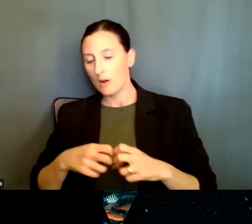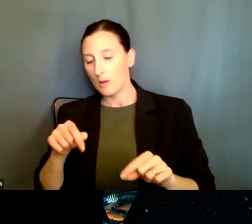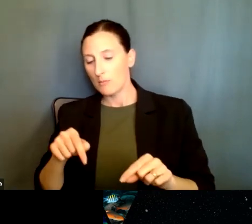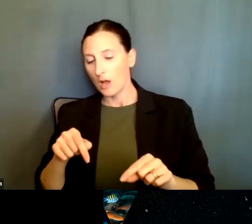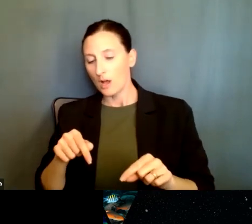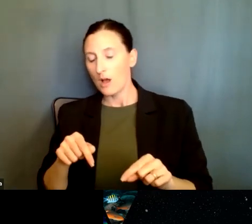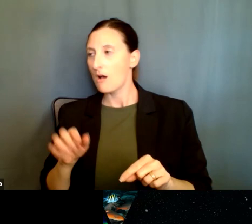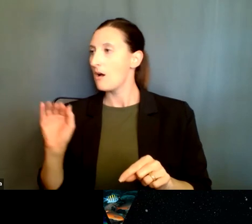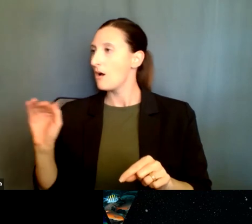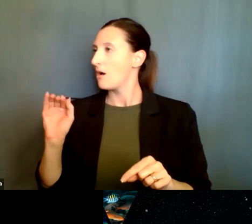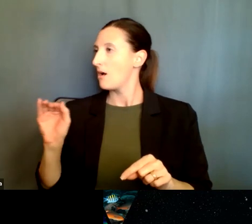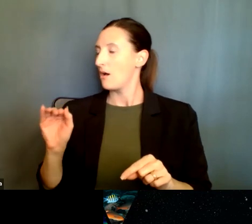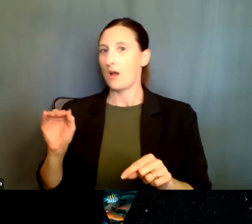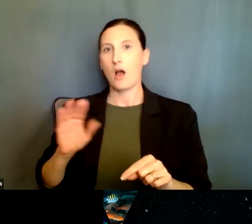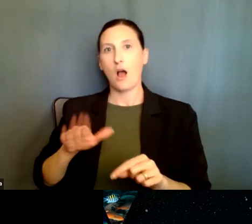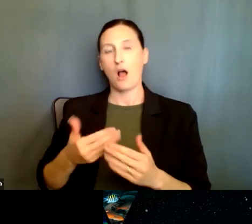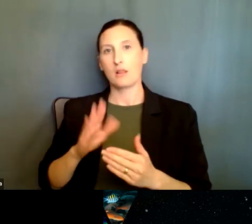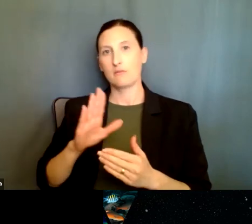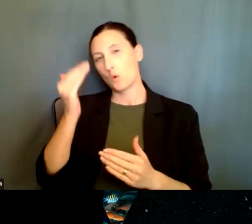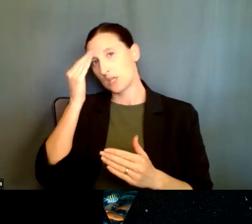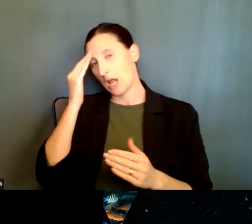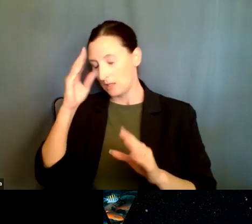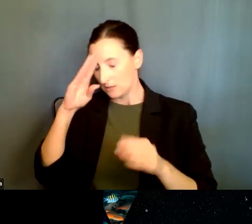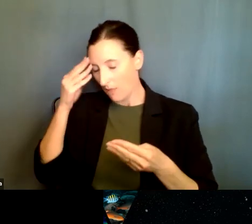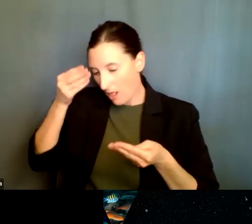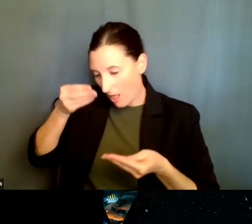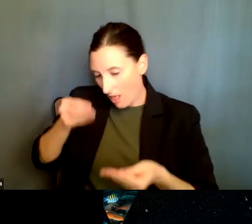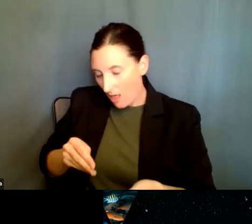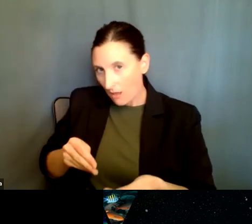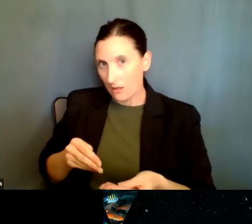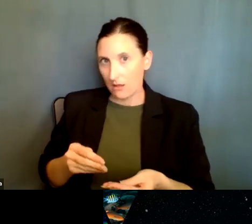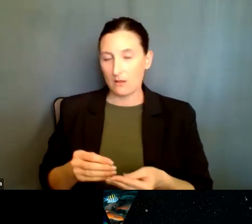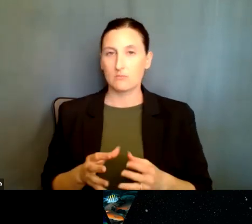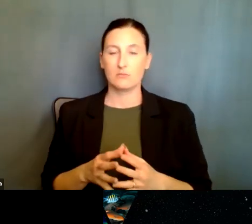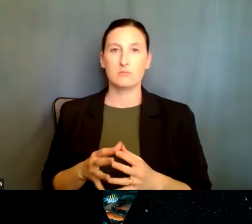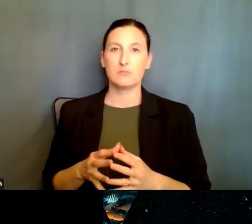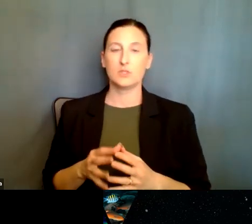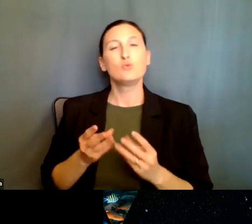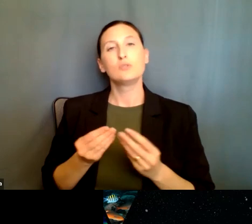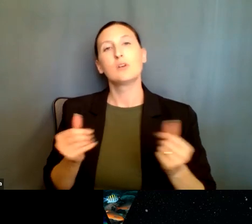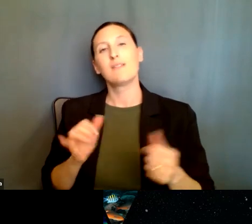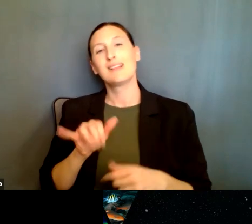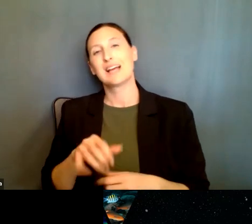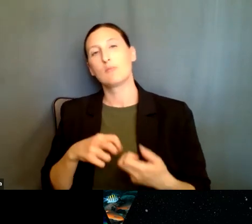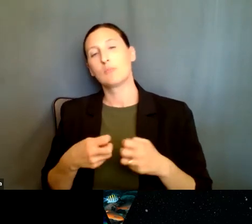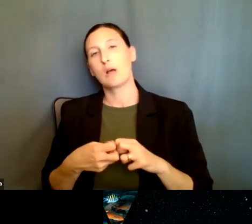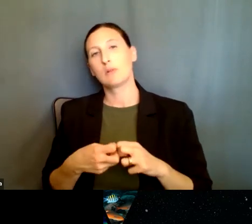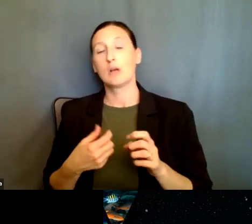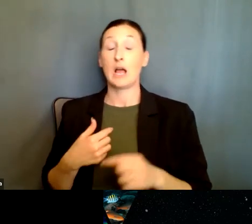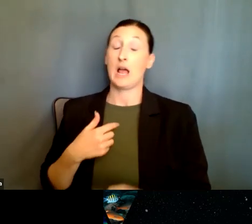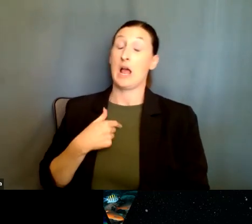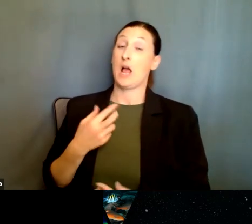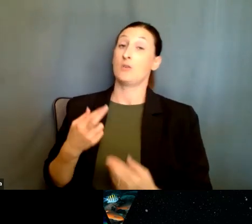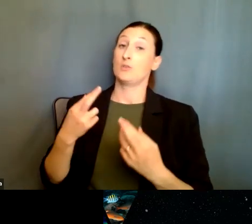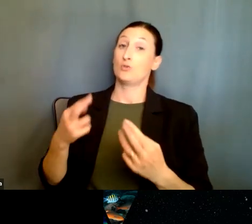knowledge and any tool and method available, um, anywhere, in order to solve that problem. I strongly recommend